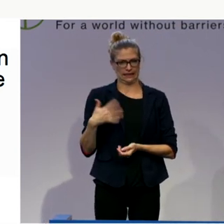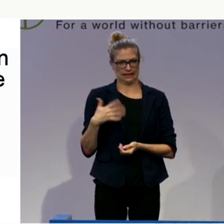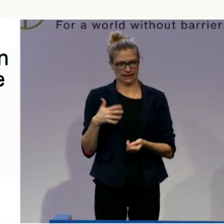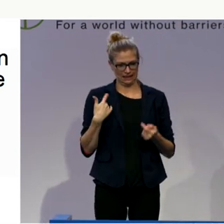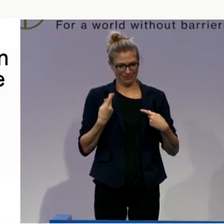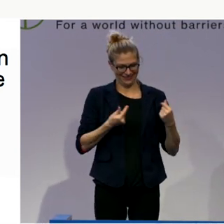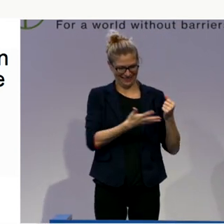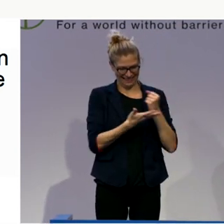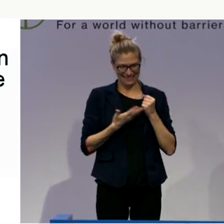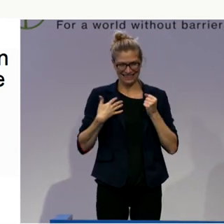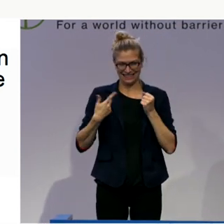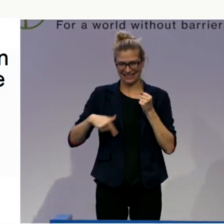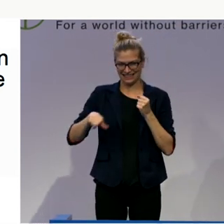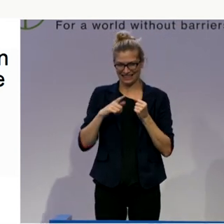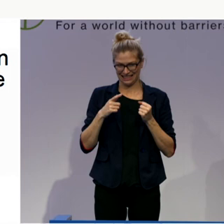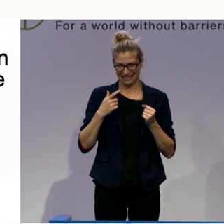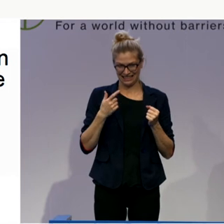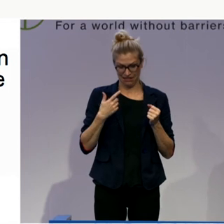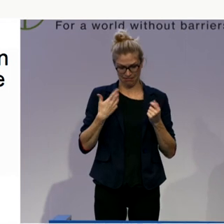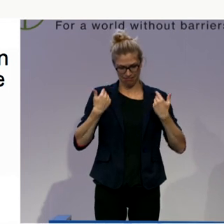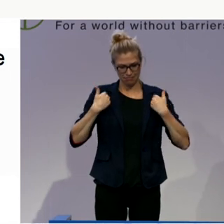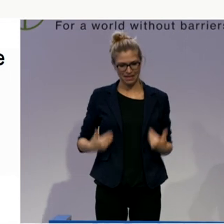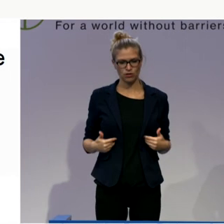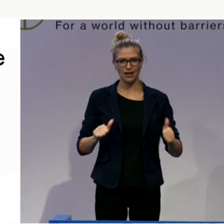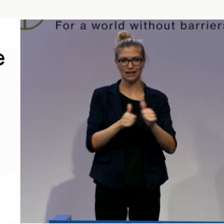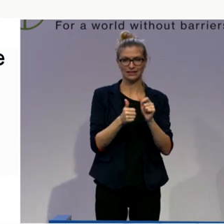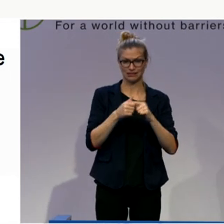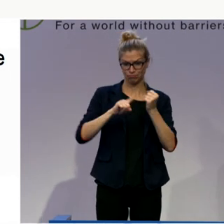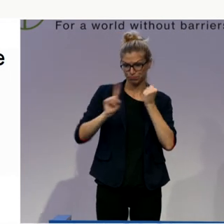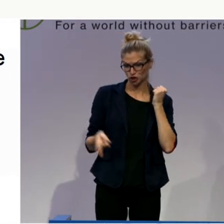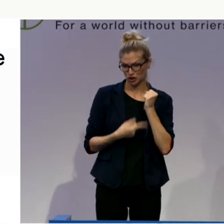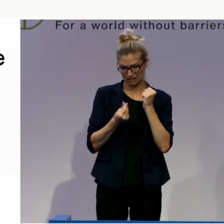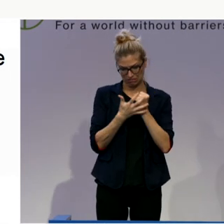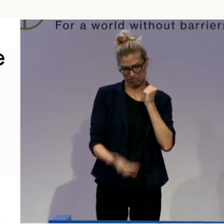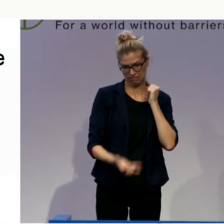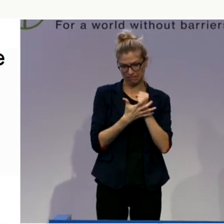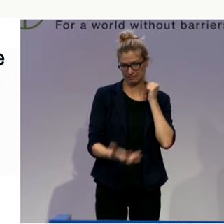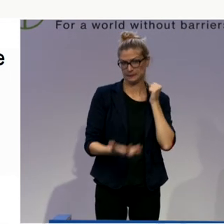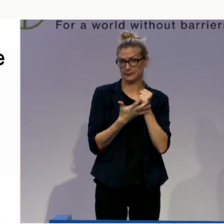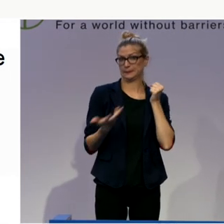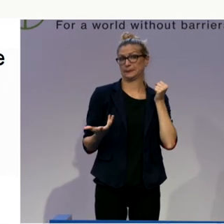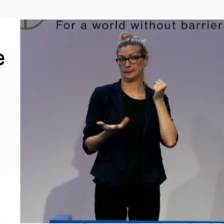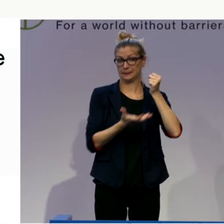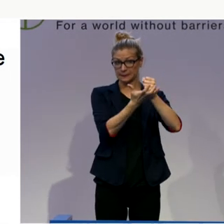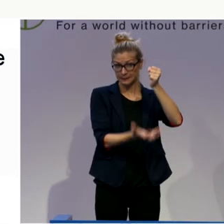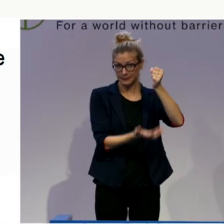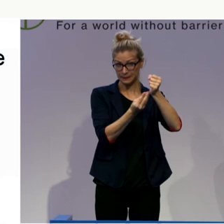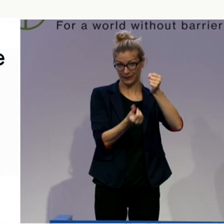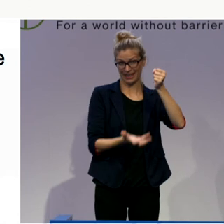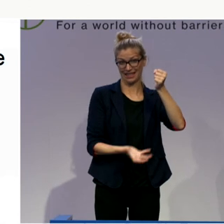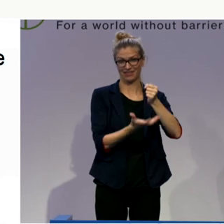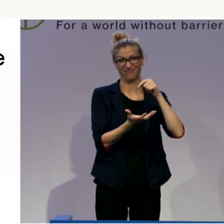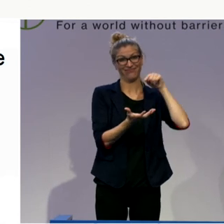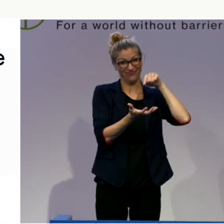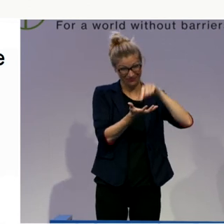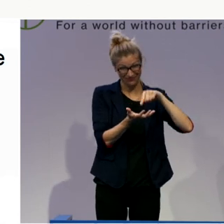So, now, here comes one more time, research in where we contribute, where we contribute from psychology. What is